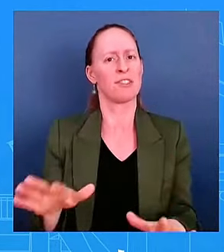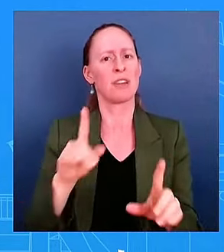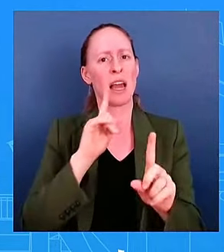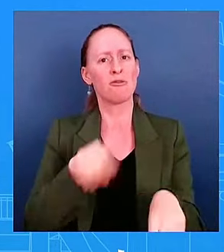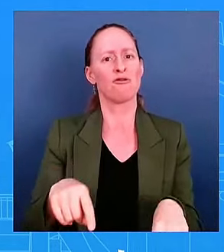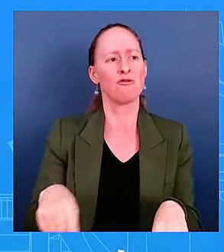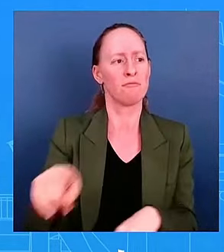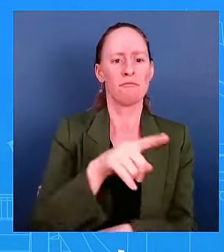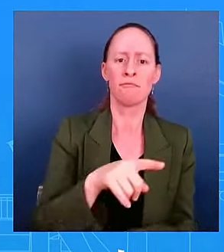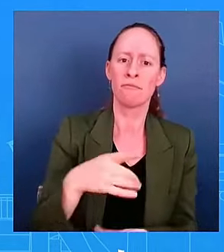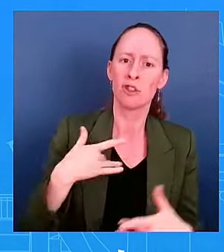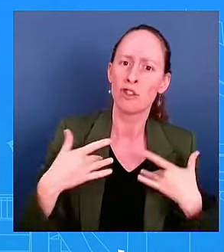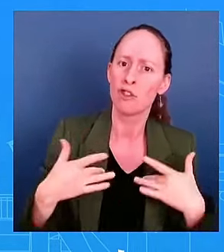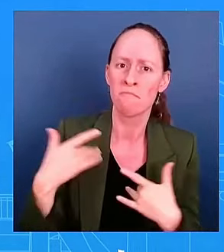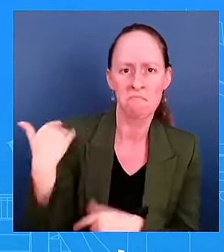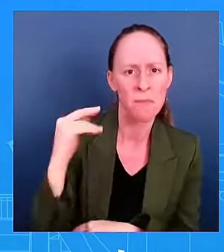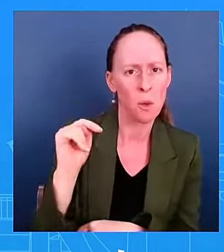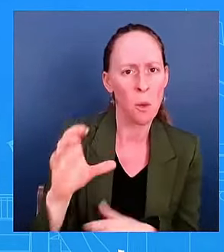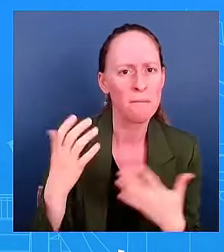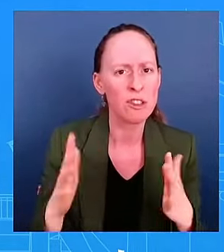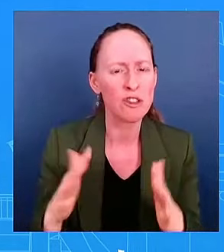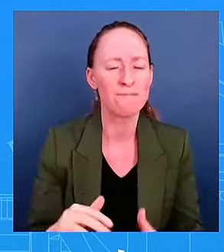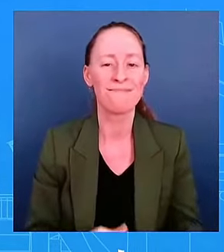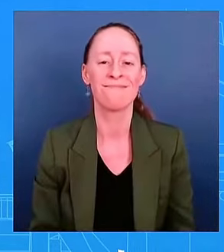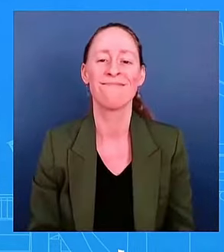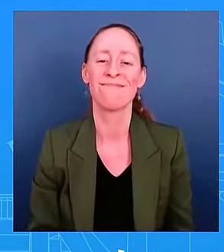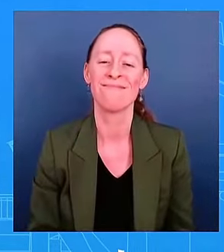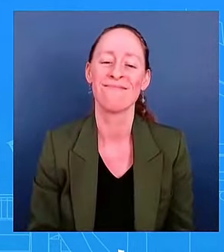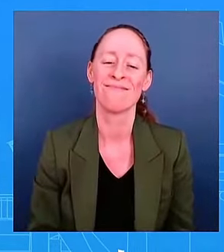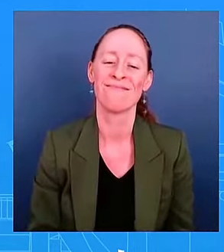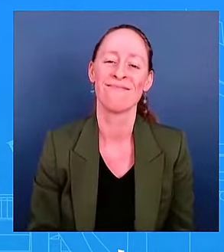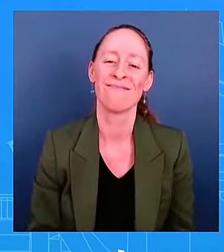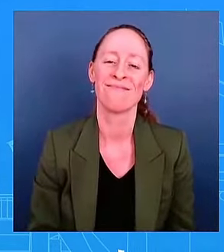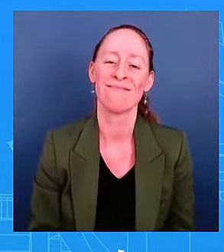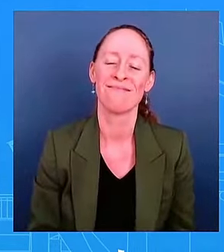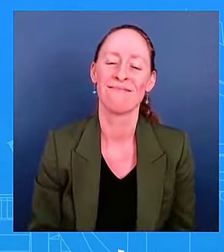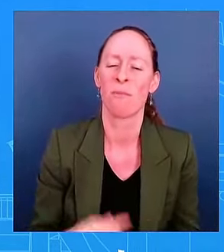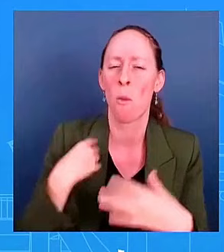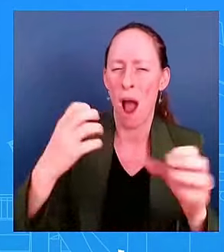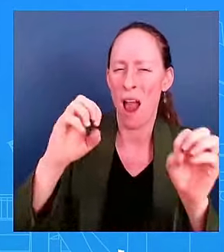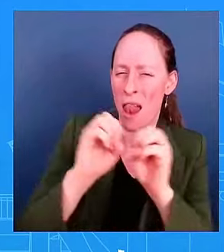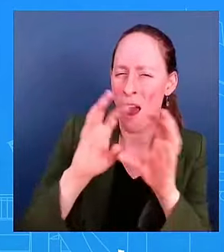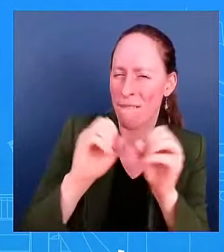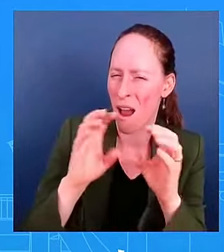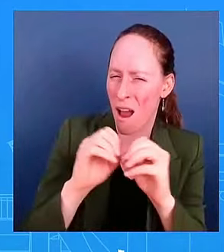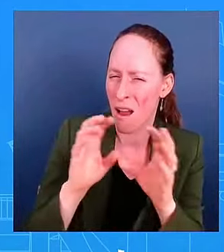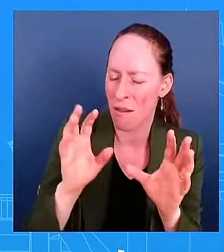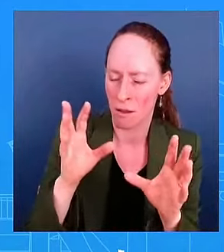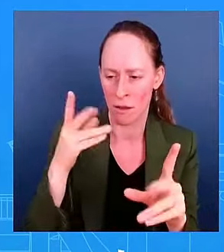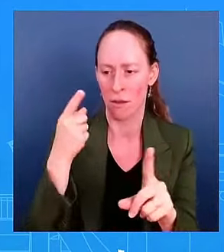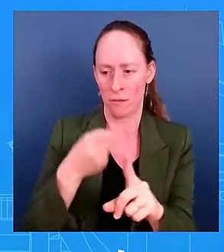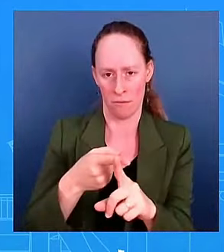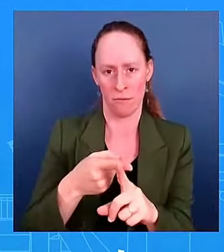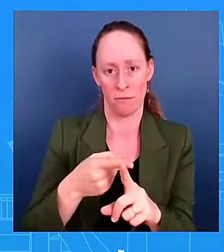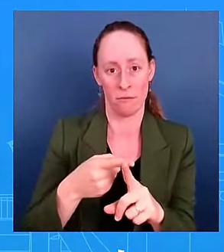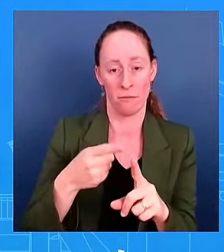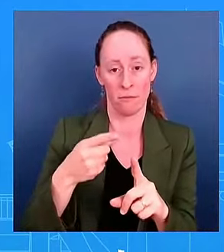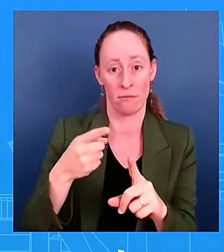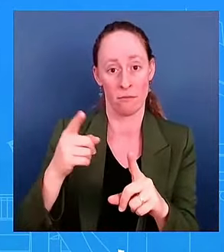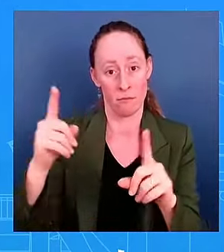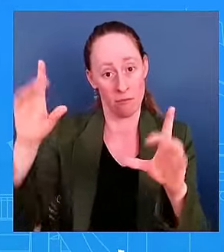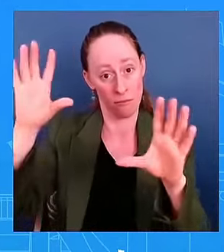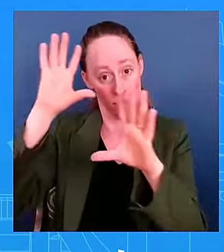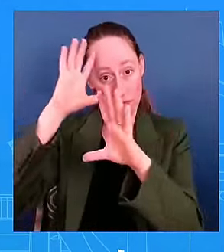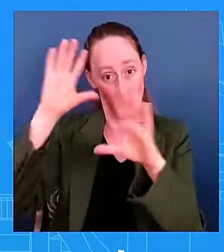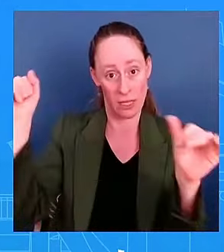you got a lot of questions about this issue yesterday. Has the president had any medical exams since his last annual physical in